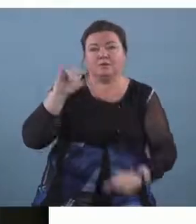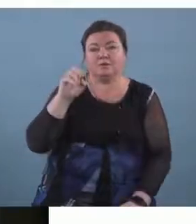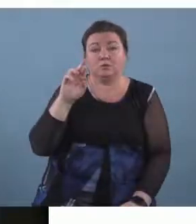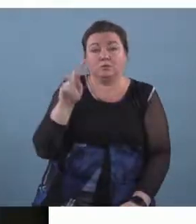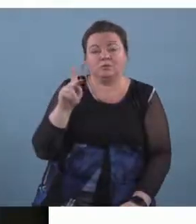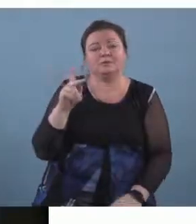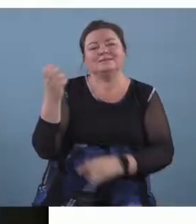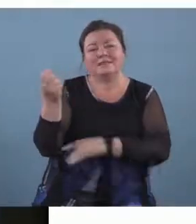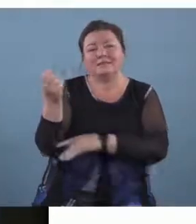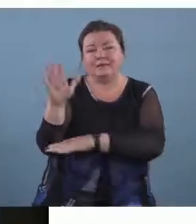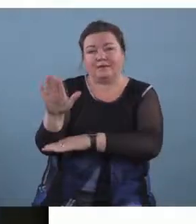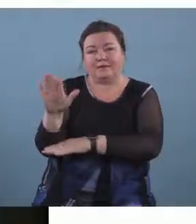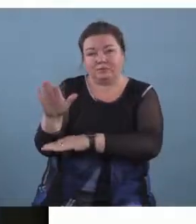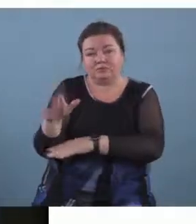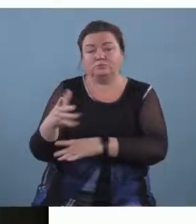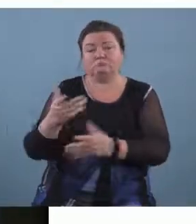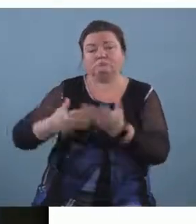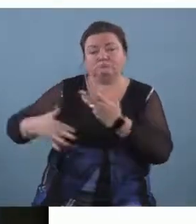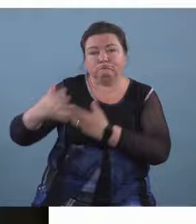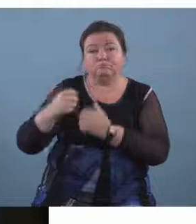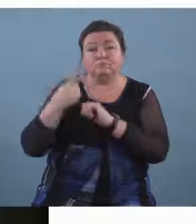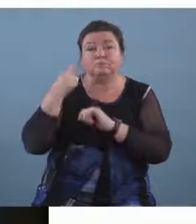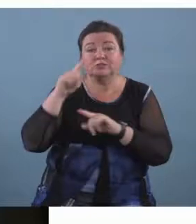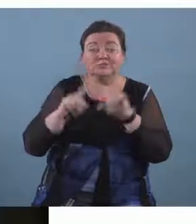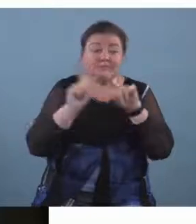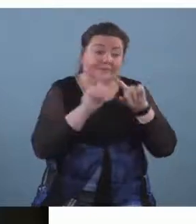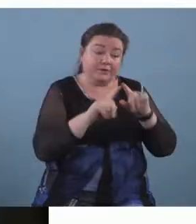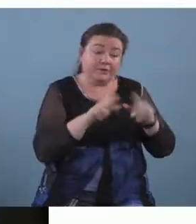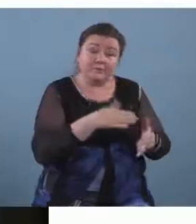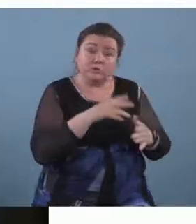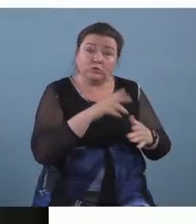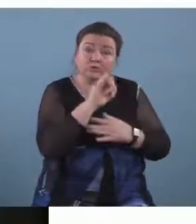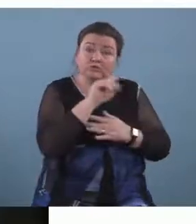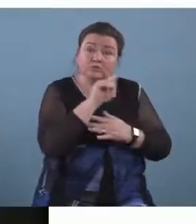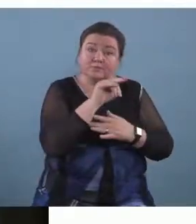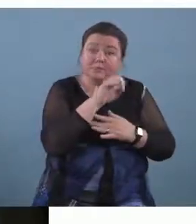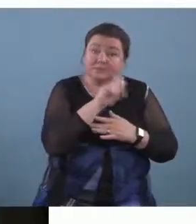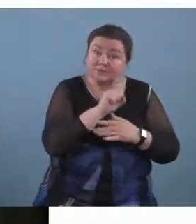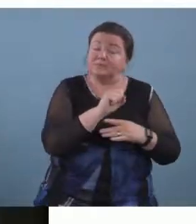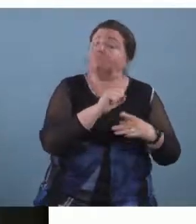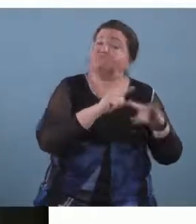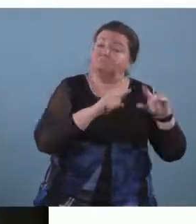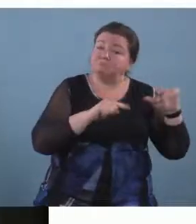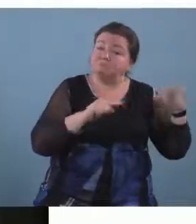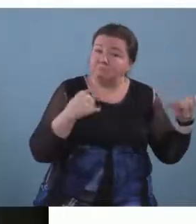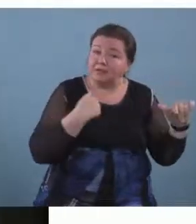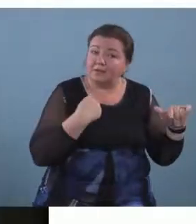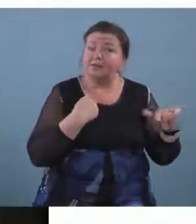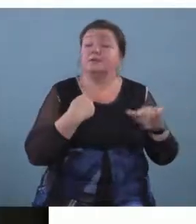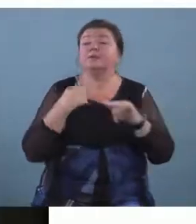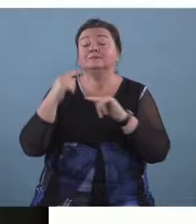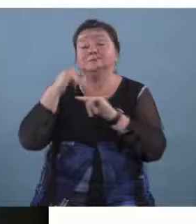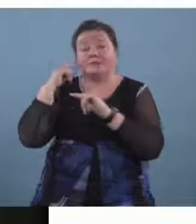uh working with a range of musical instruments the sessions are led by um deaf adult